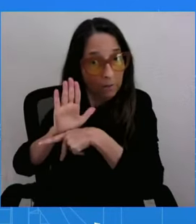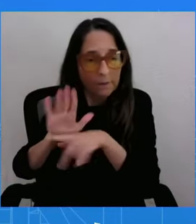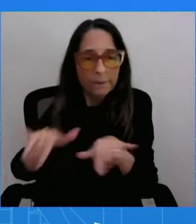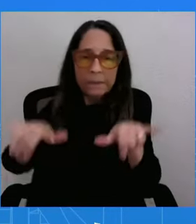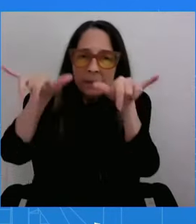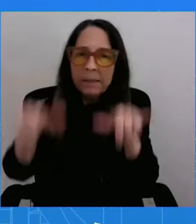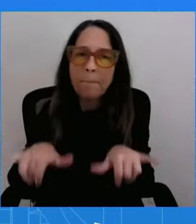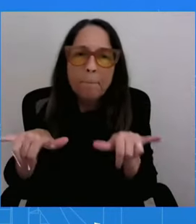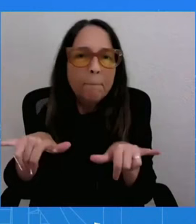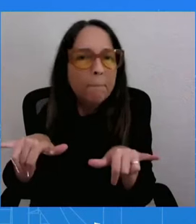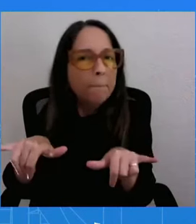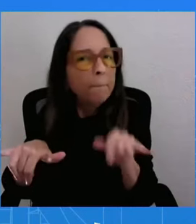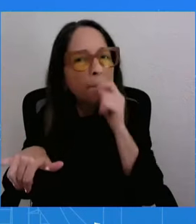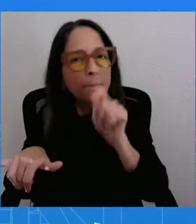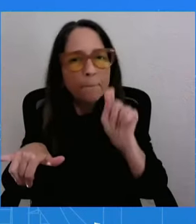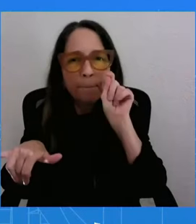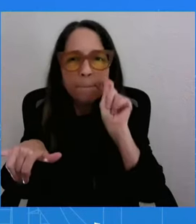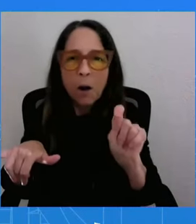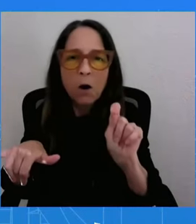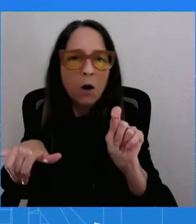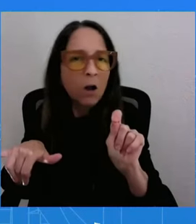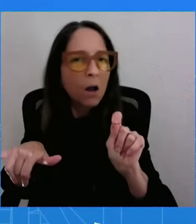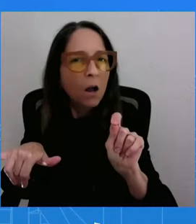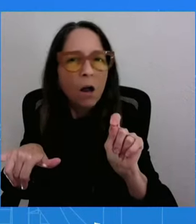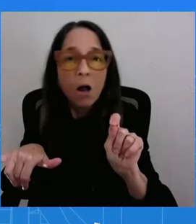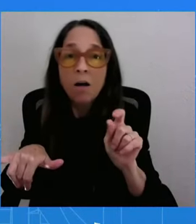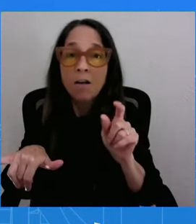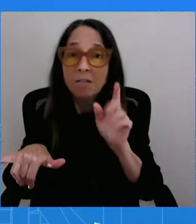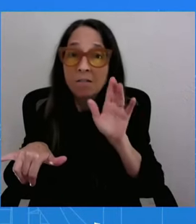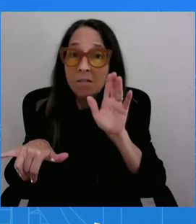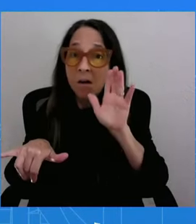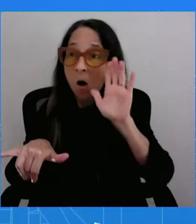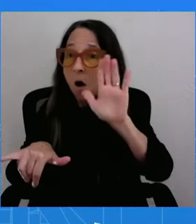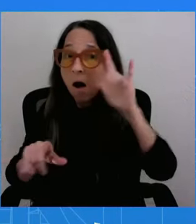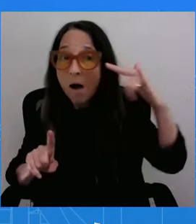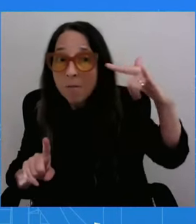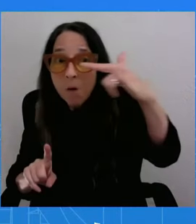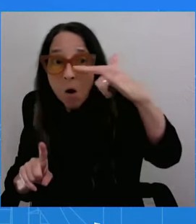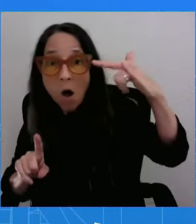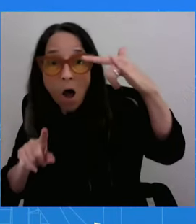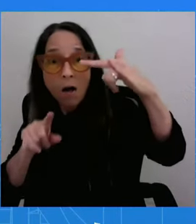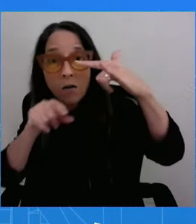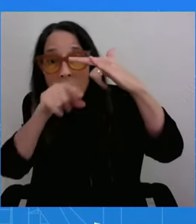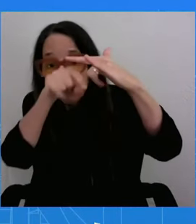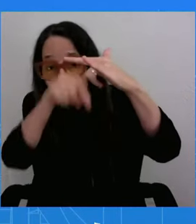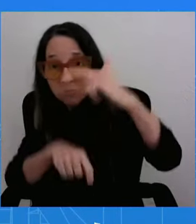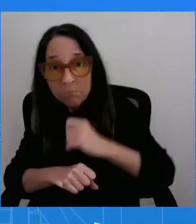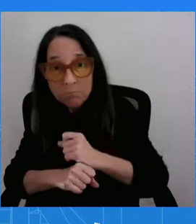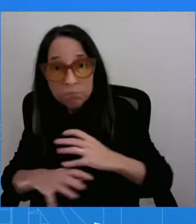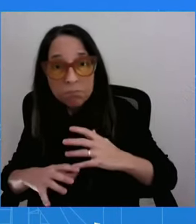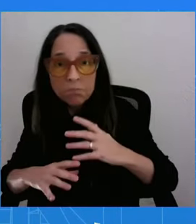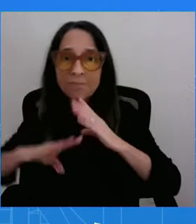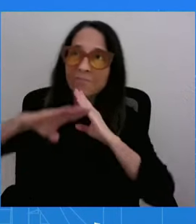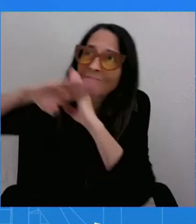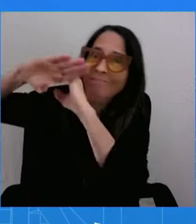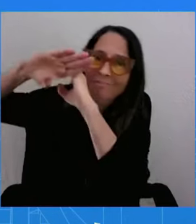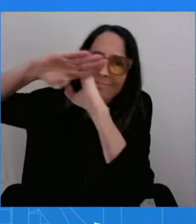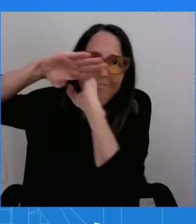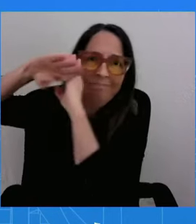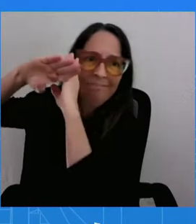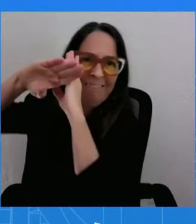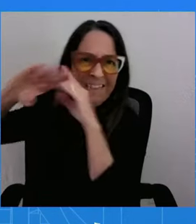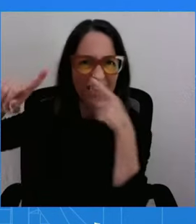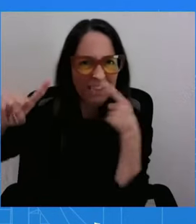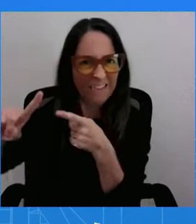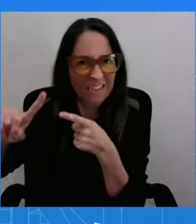to long-range strikes inside Russia and for Russian territory. I also think it's important to note, if I